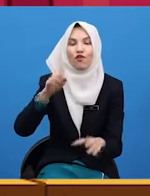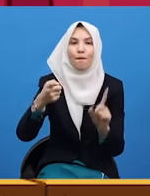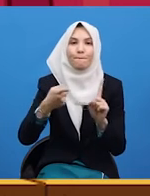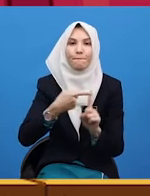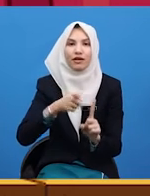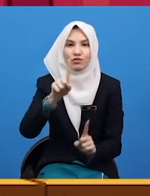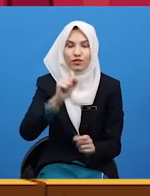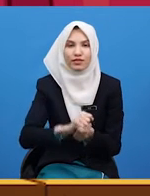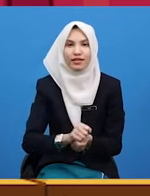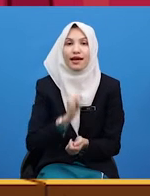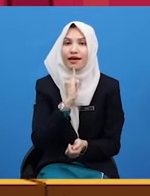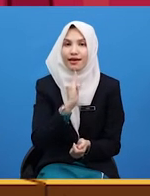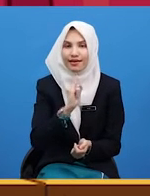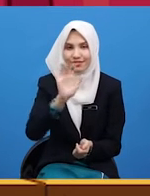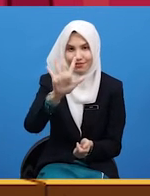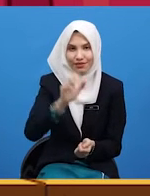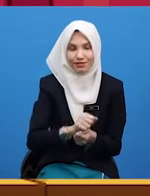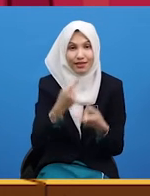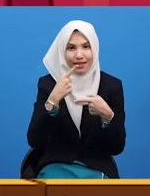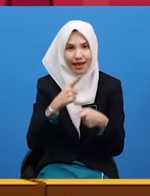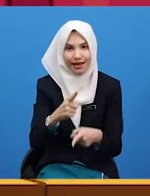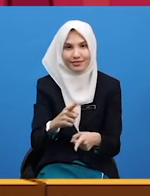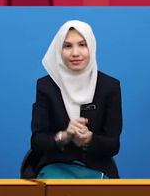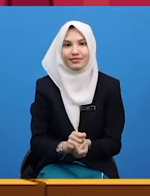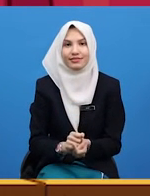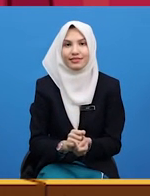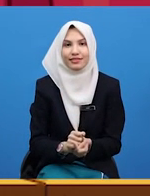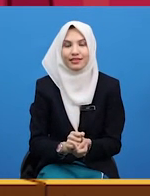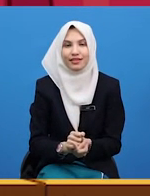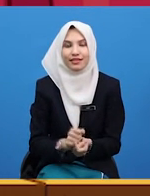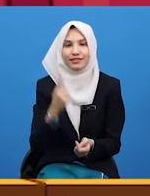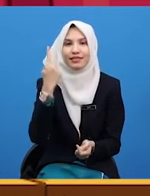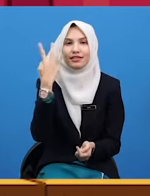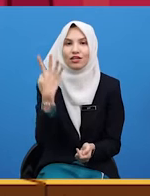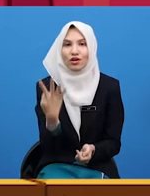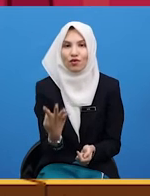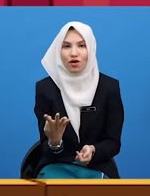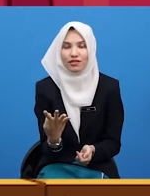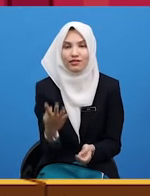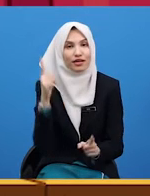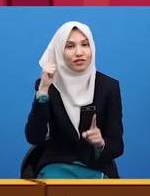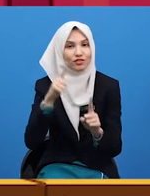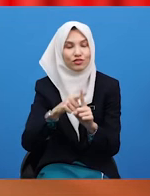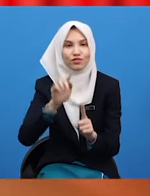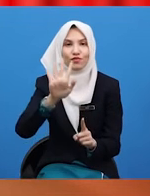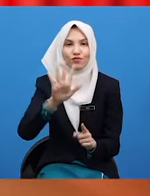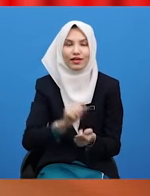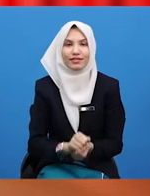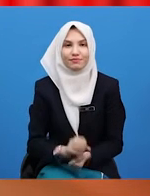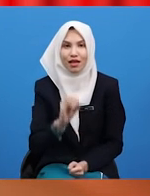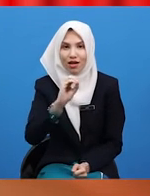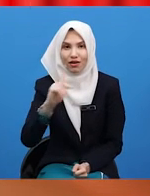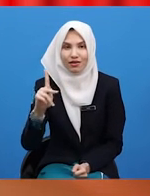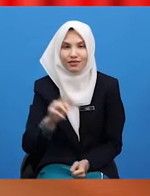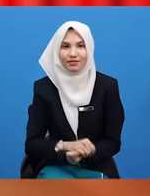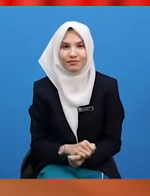is 5. So, the answer is a quarter to 5. All